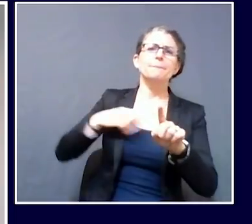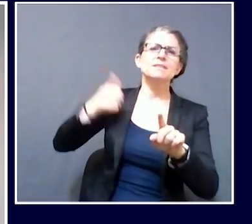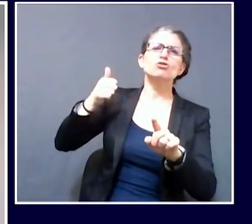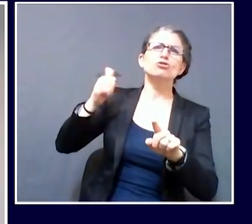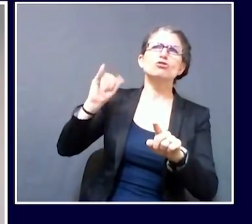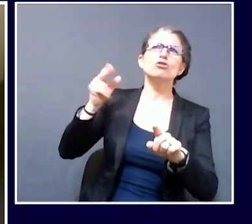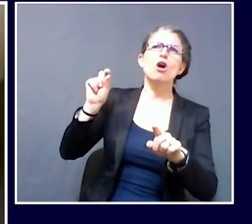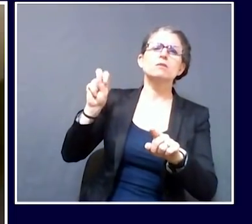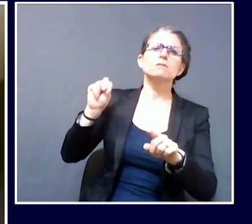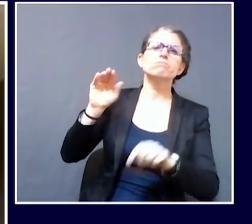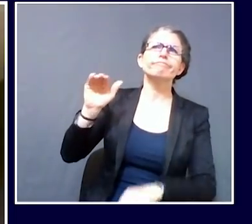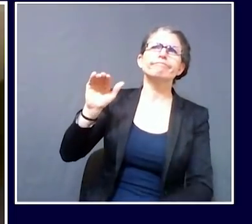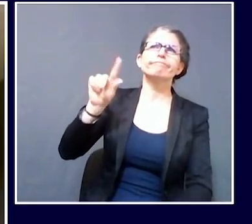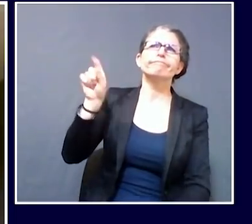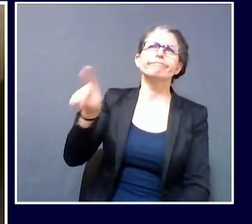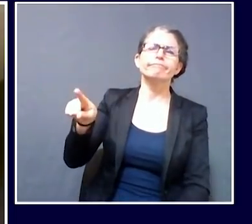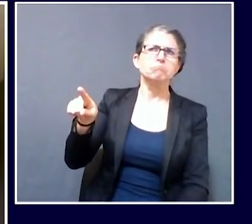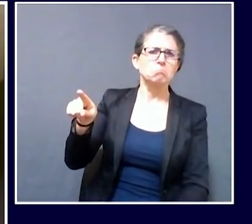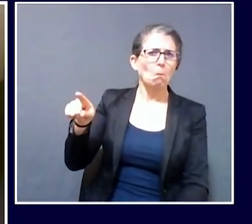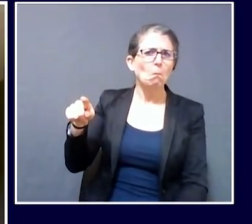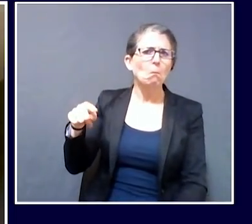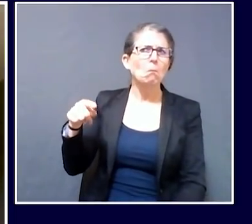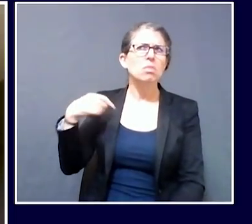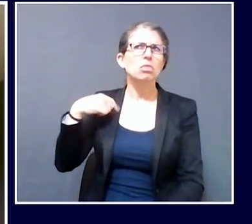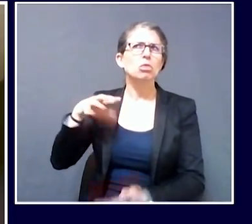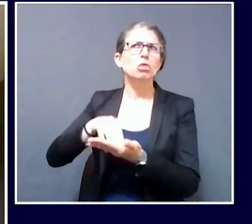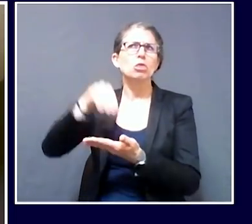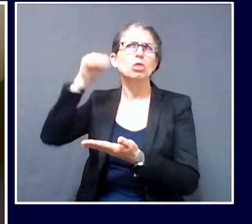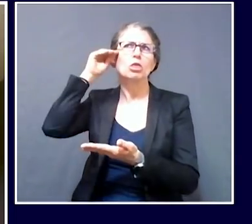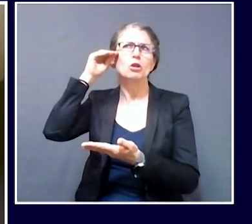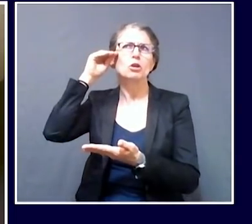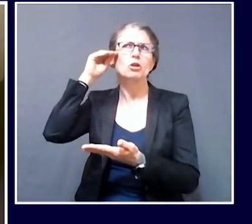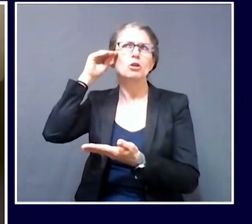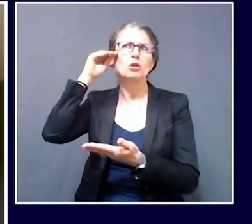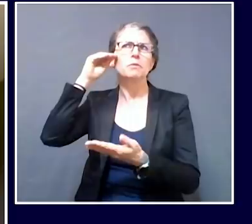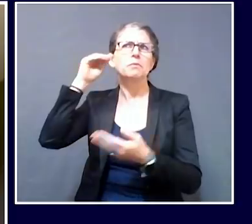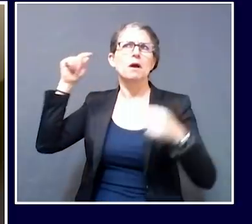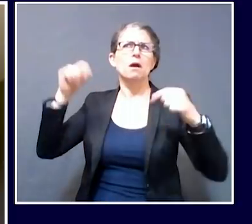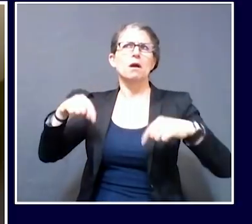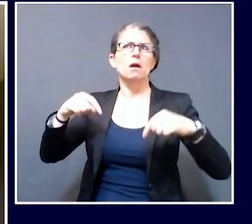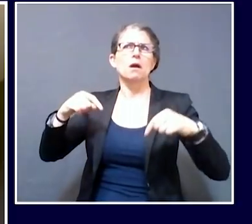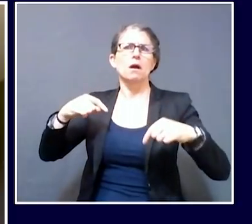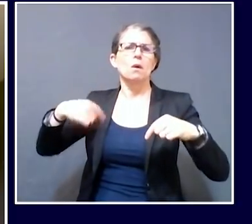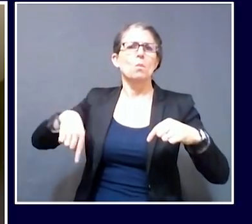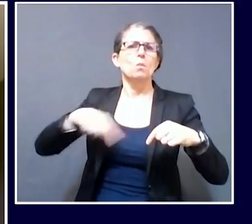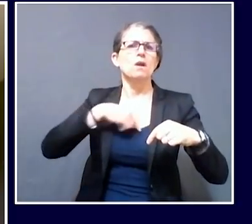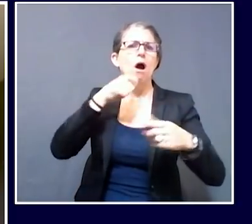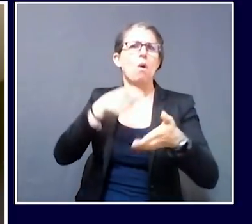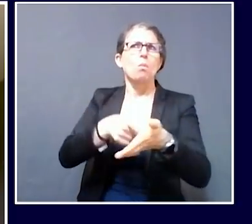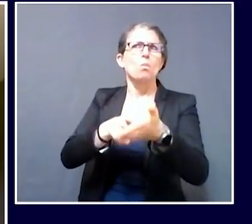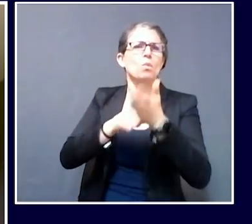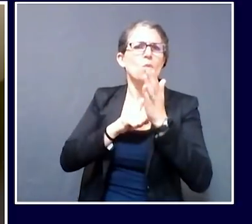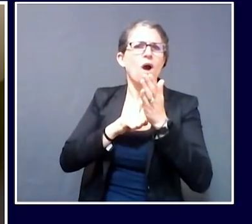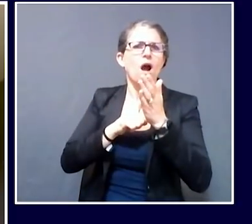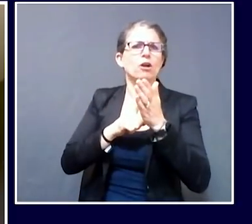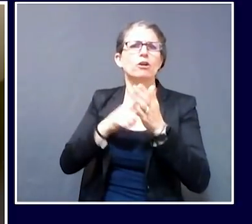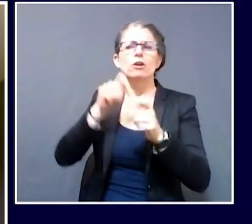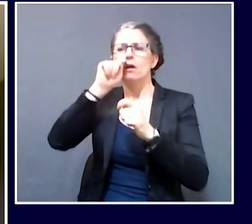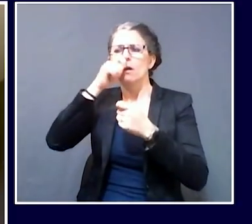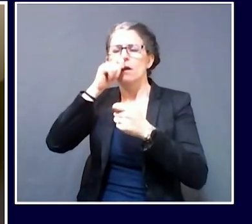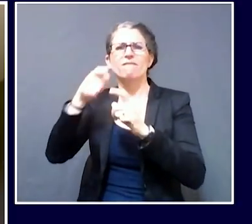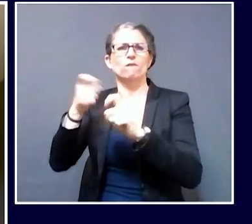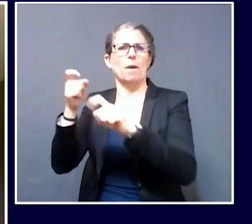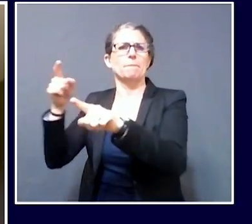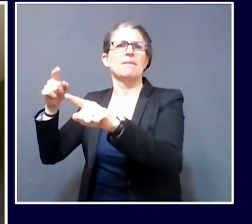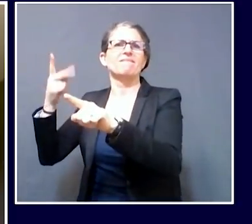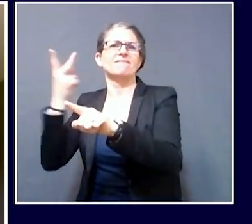the only state required that's going requiring visitors to test for COVID-19 as one of the requirements. Given the low numbers, I